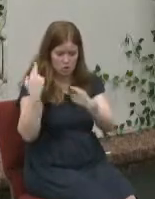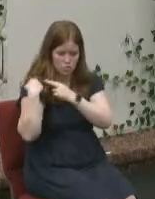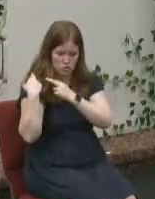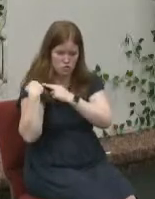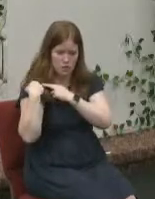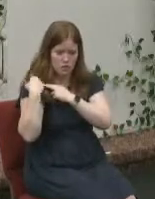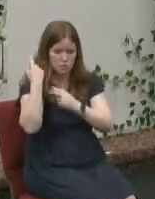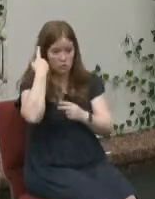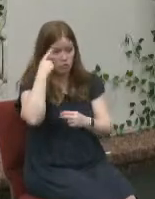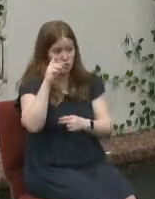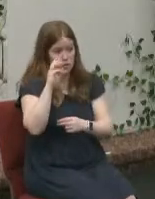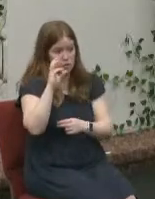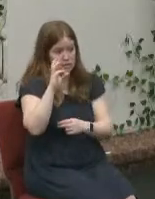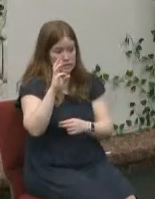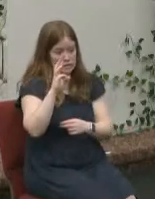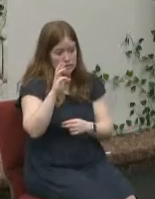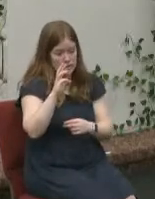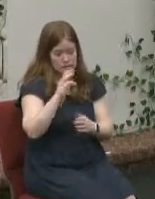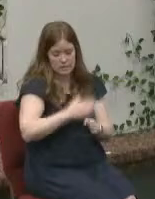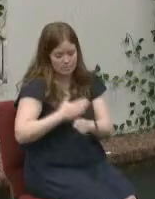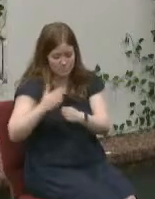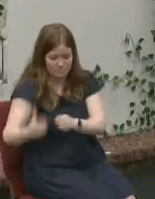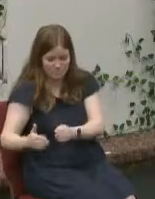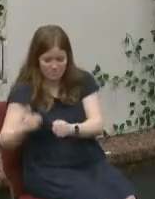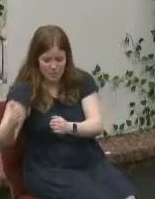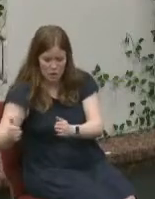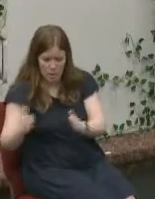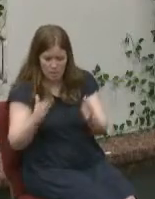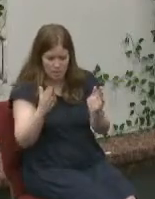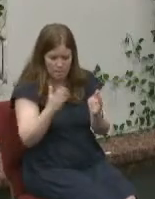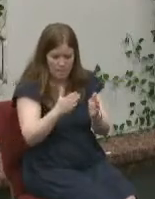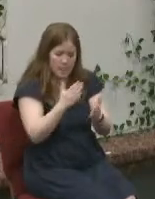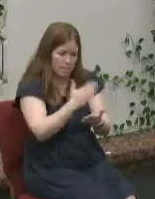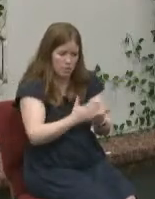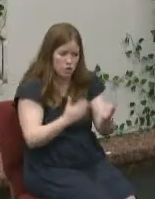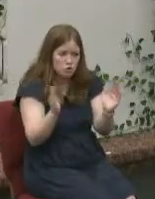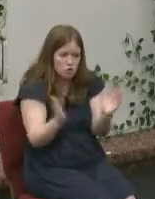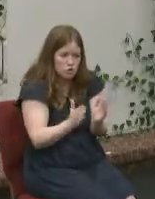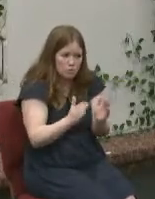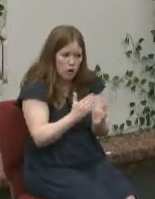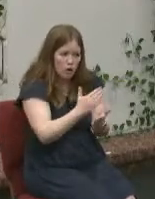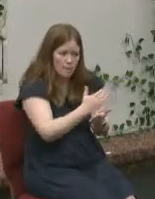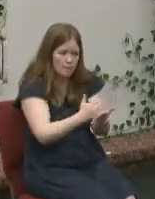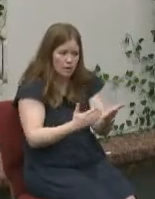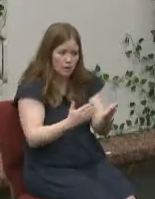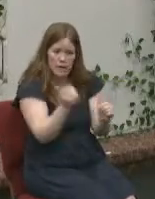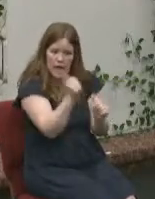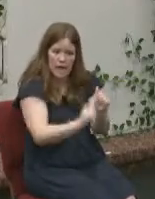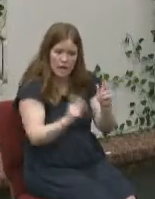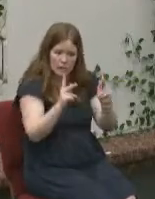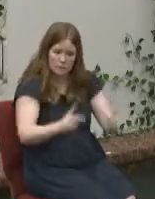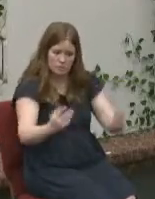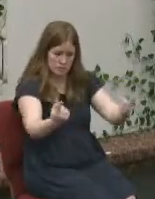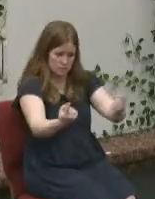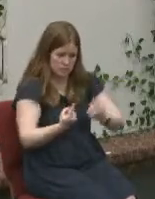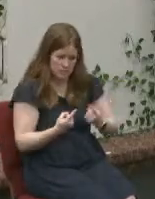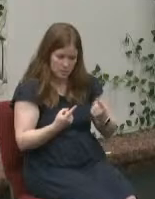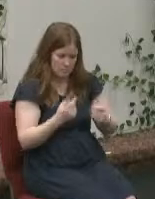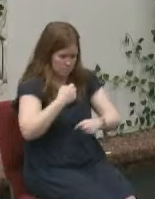for six square feet of space that's all that small area and anything and anyone who comes in that space